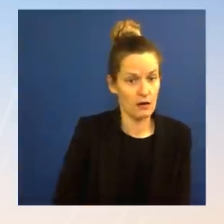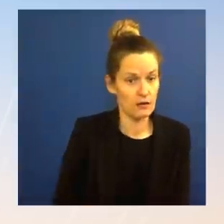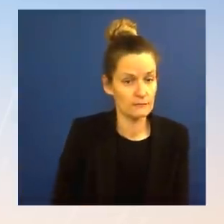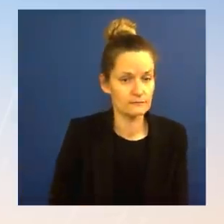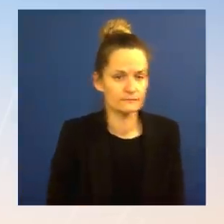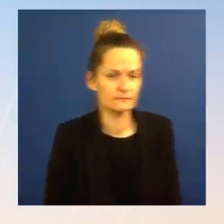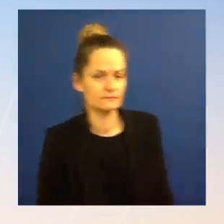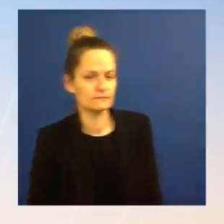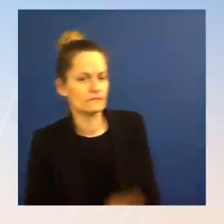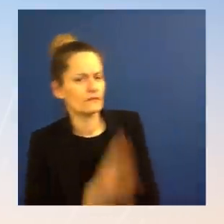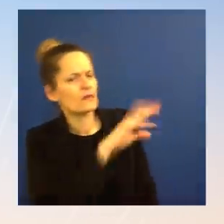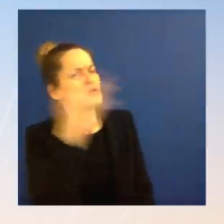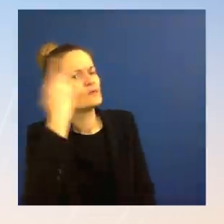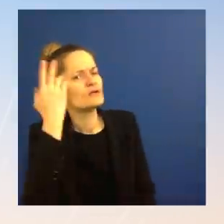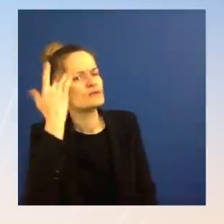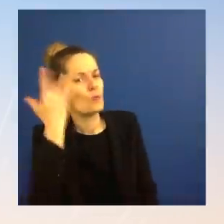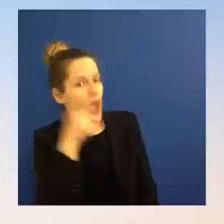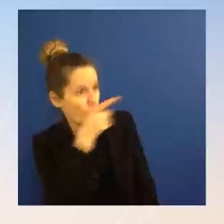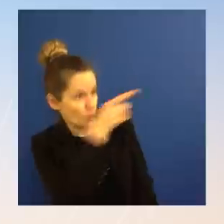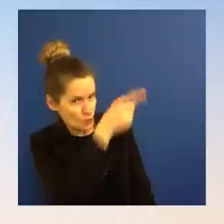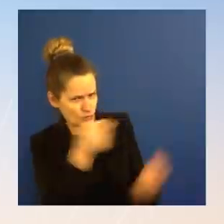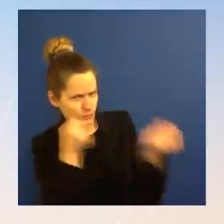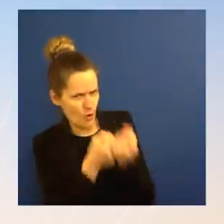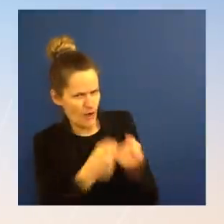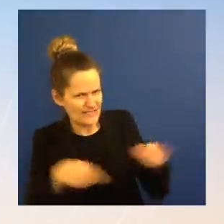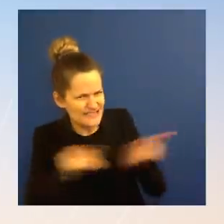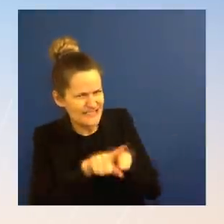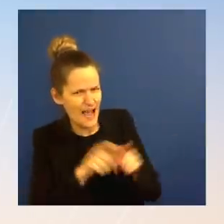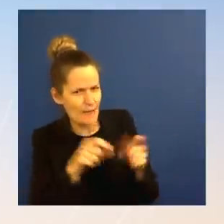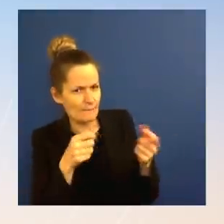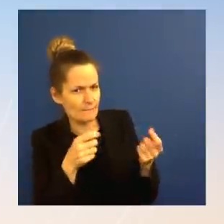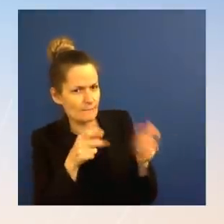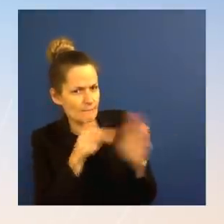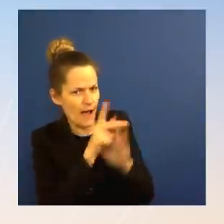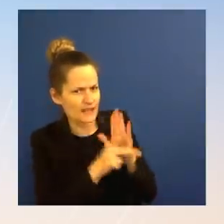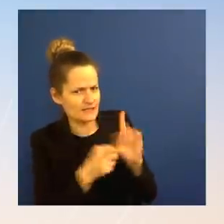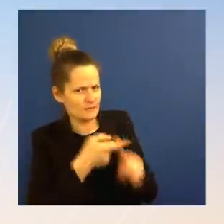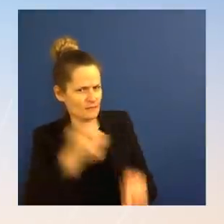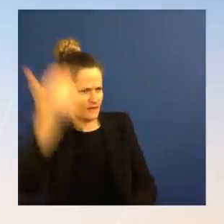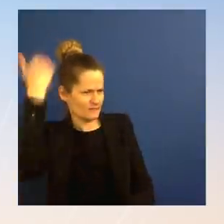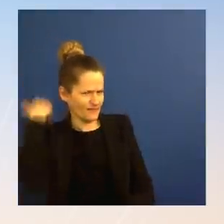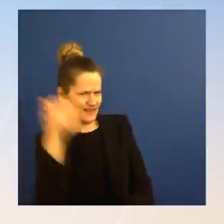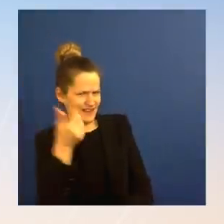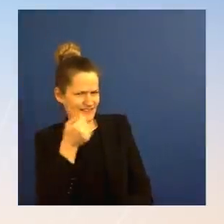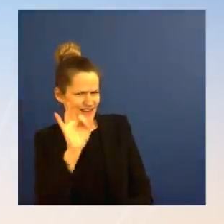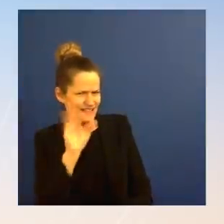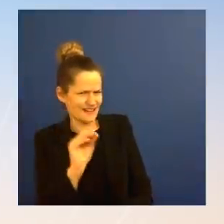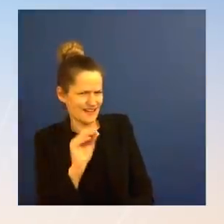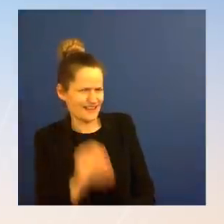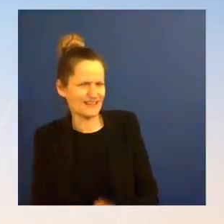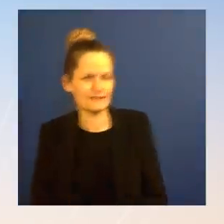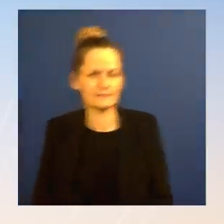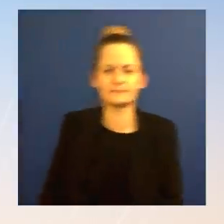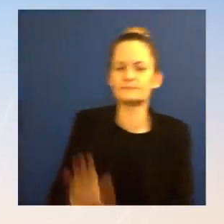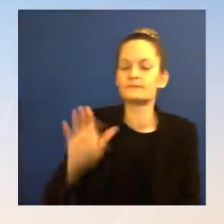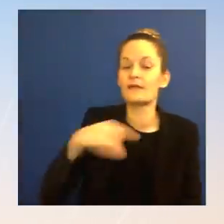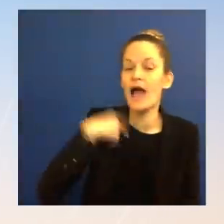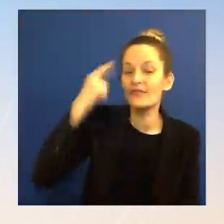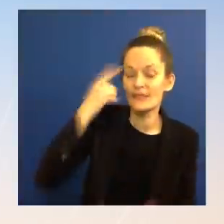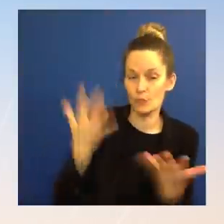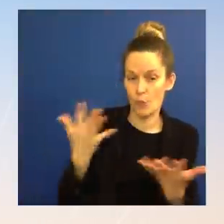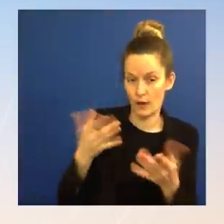90s when we were all in school? Ms. I think what's important to note here is how outspoken the President has been against discrimination,